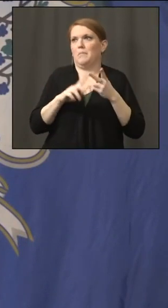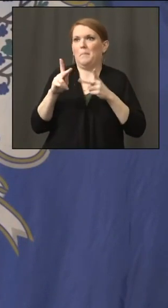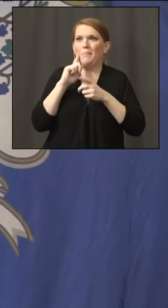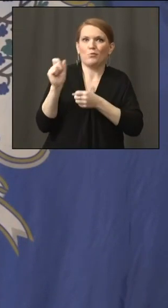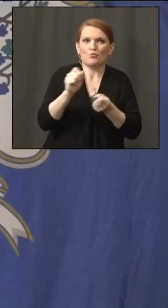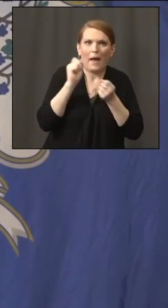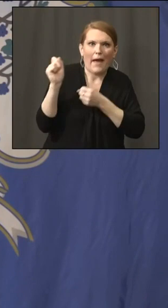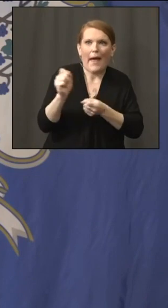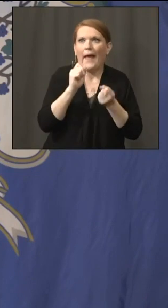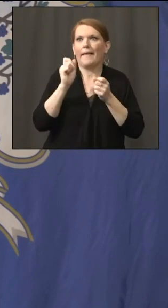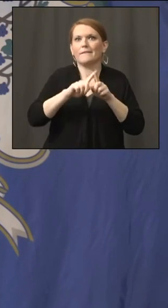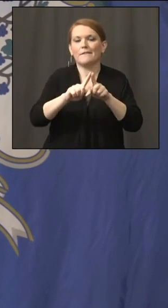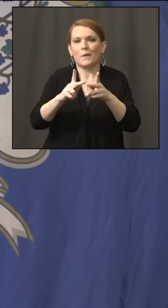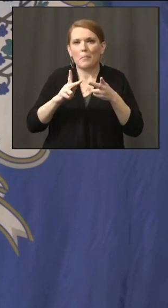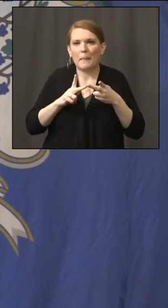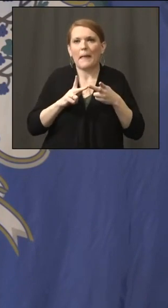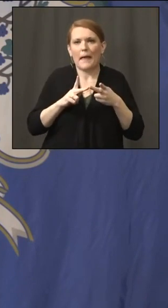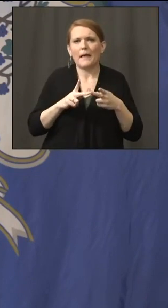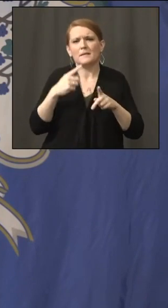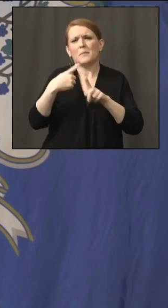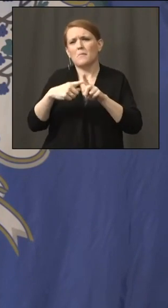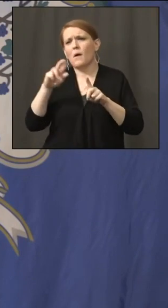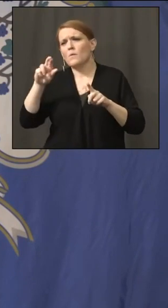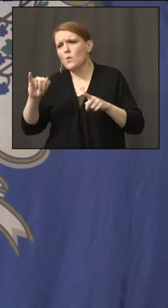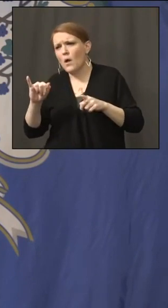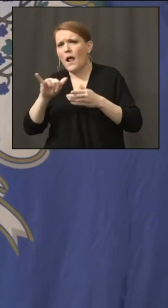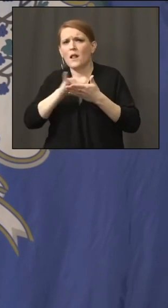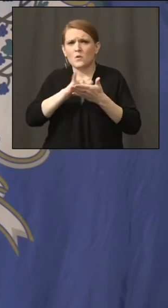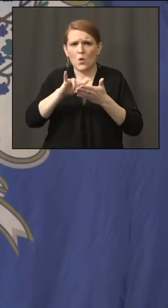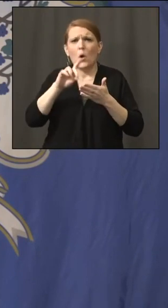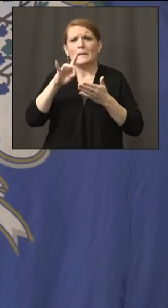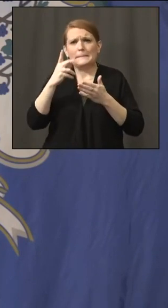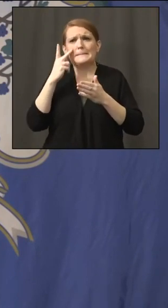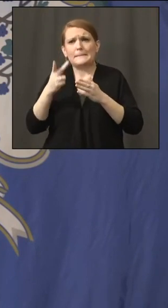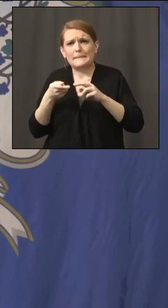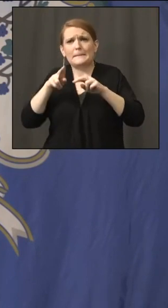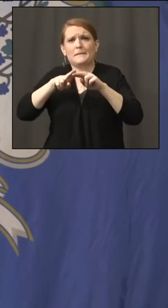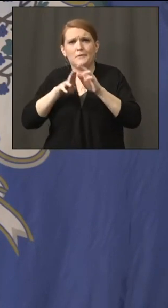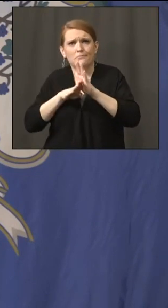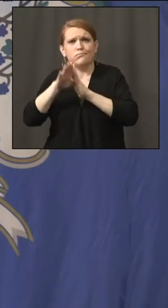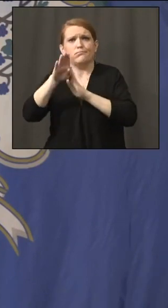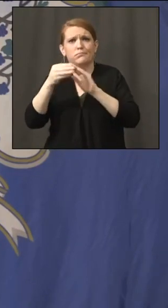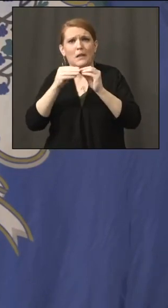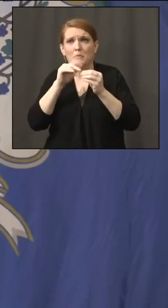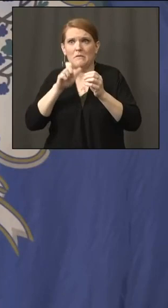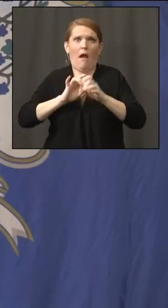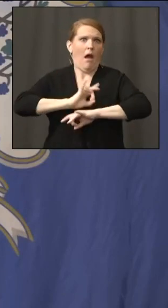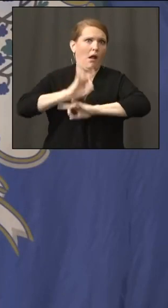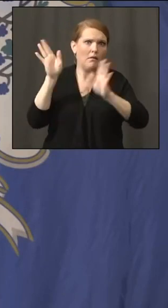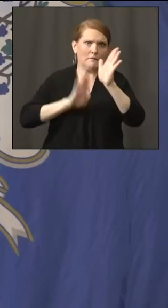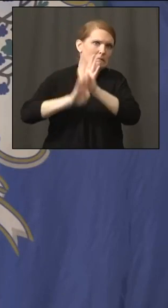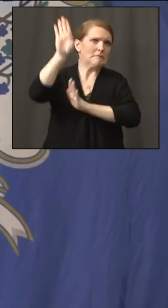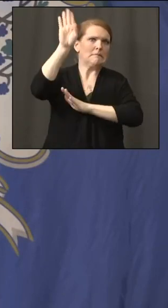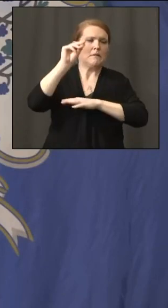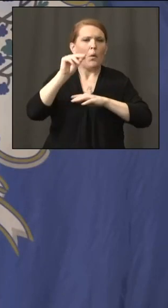neighboring states see a slight uptick, not a surge, but an uptick. So, yeah, we're being cautious.